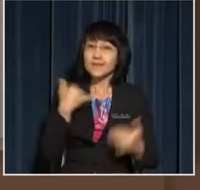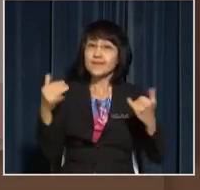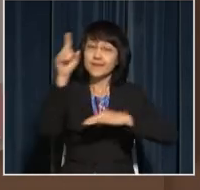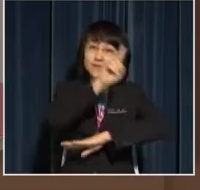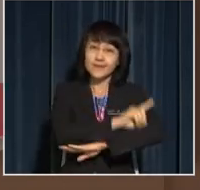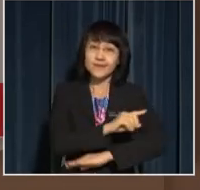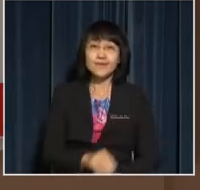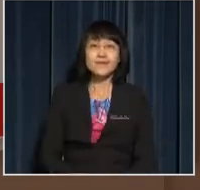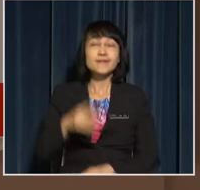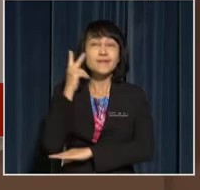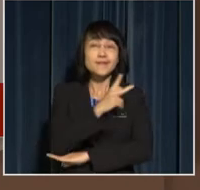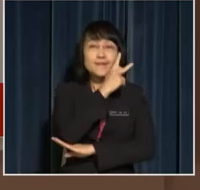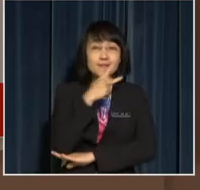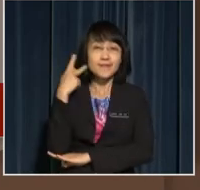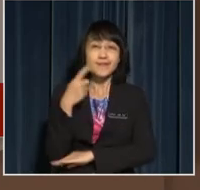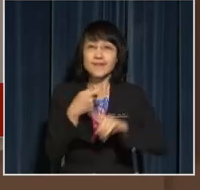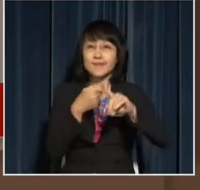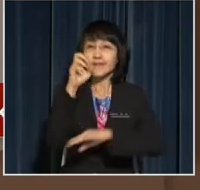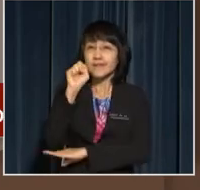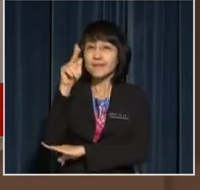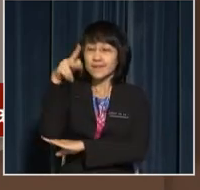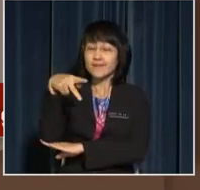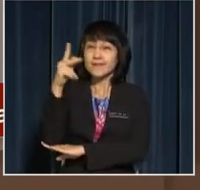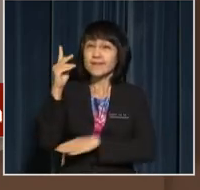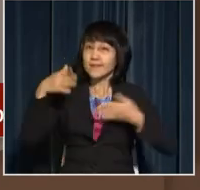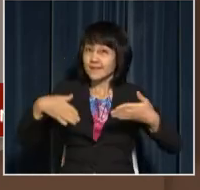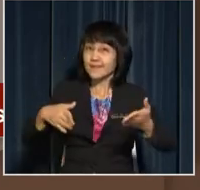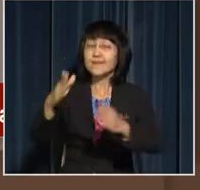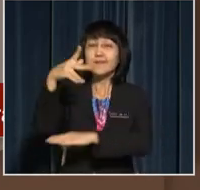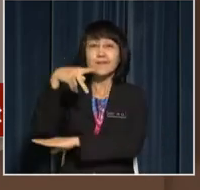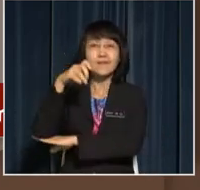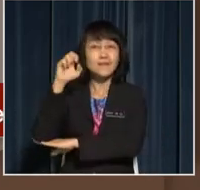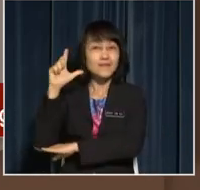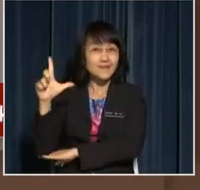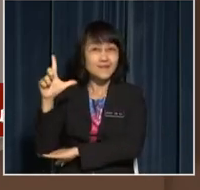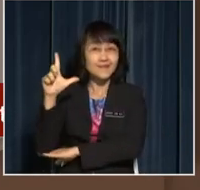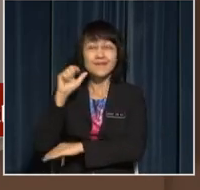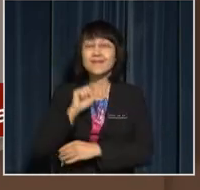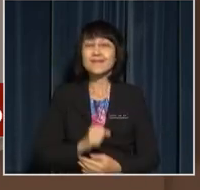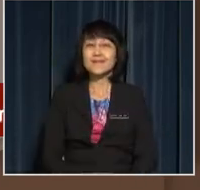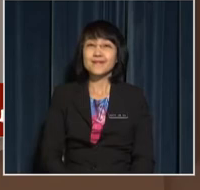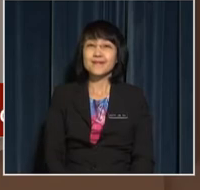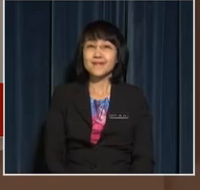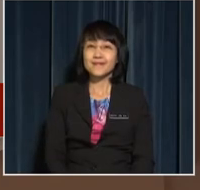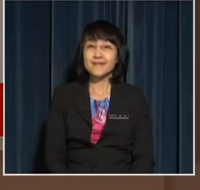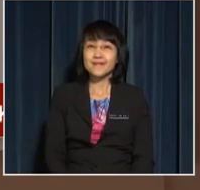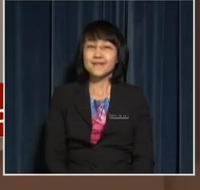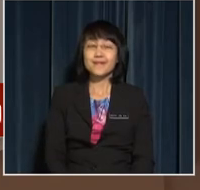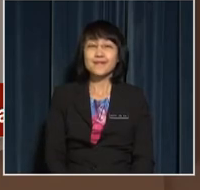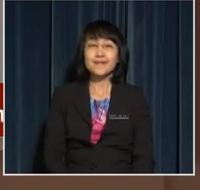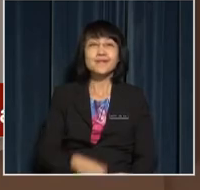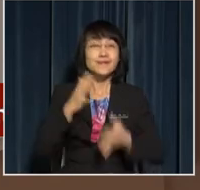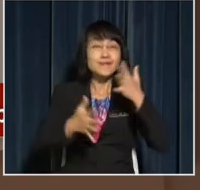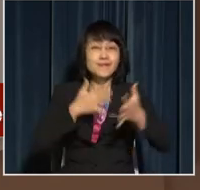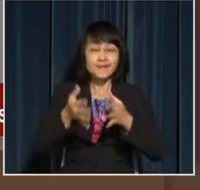is Puan Cathy Lee from SK Pendidikan Khas Jalan Pil who is